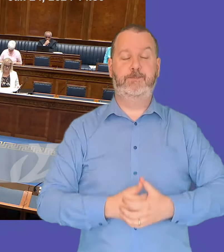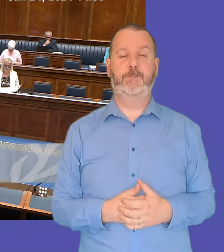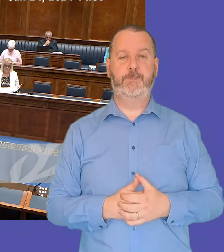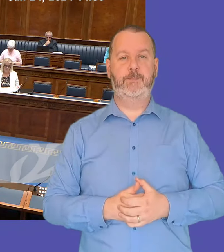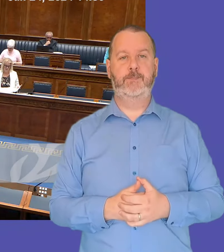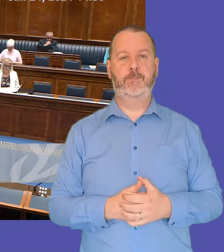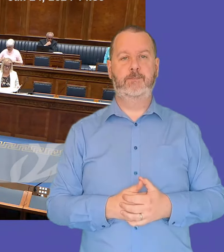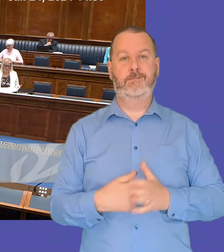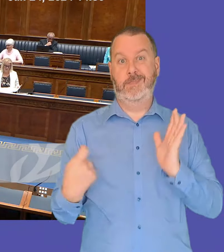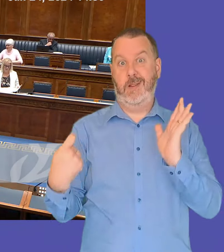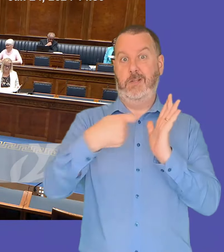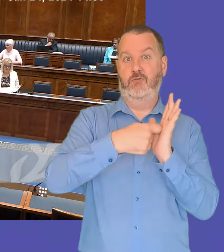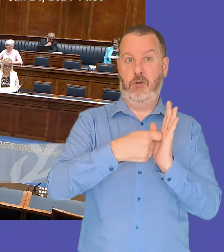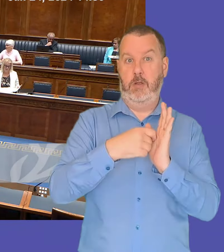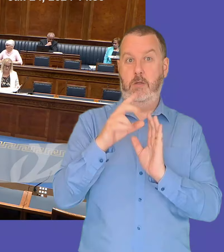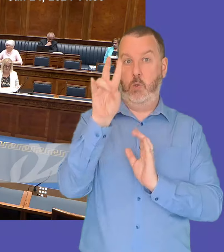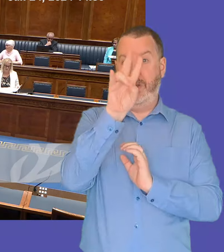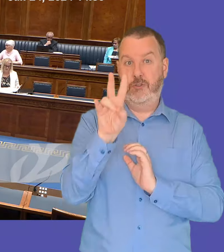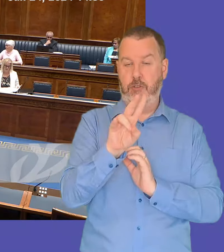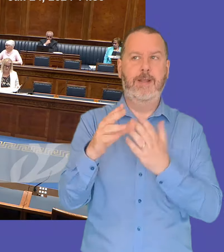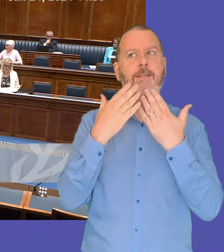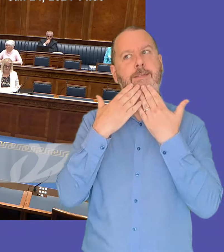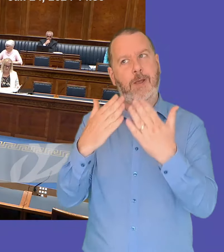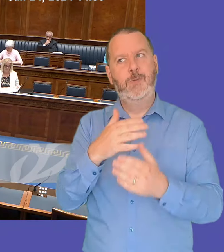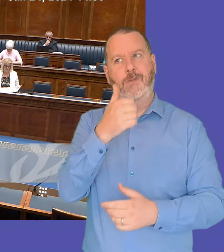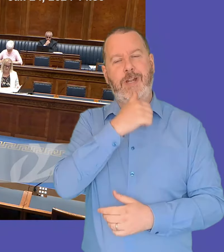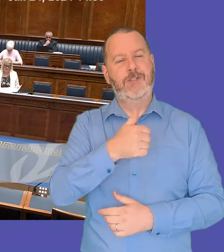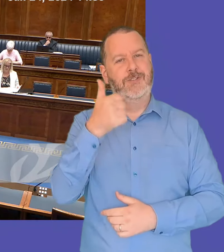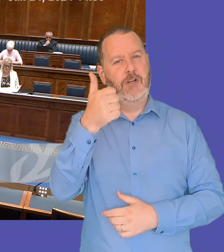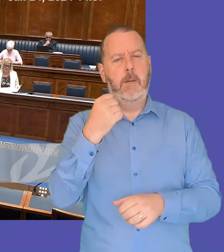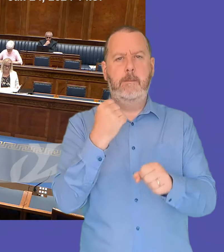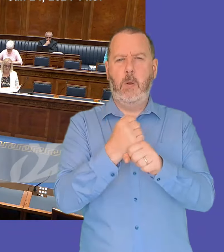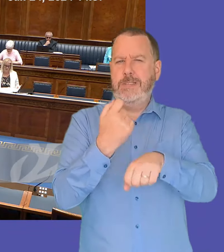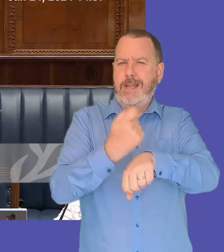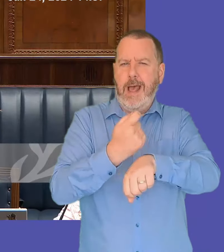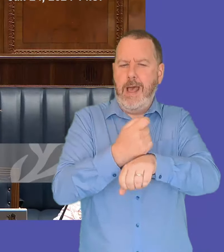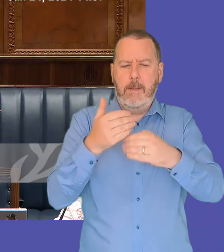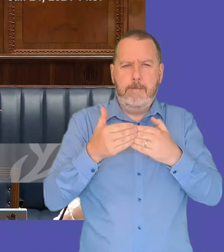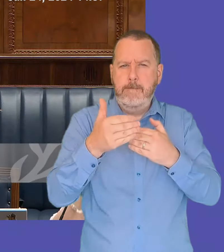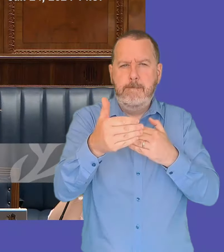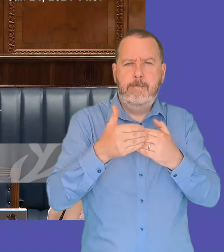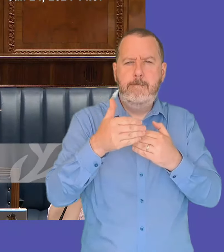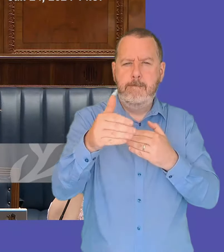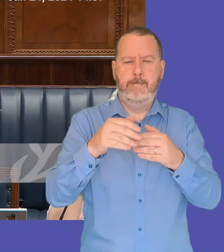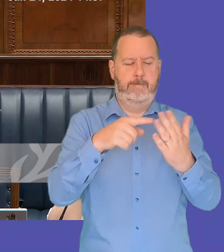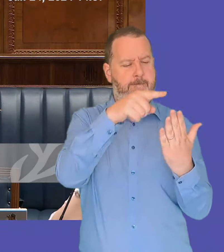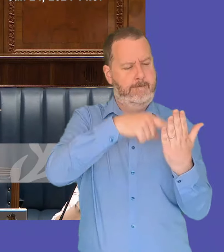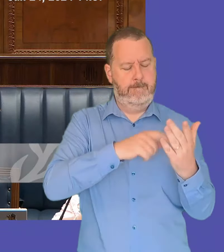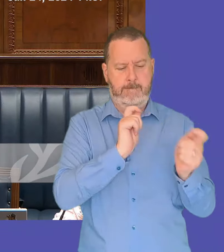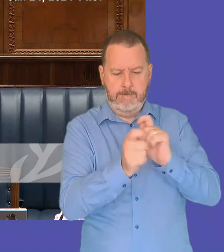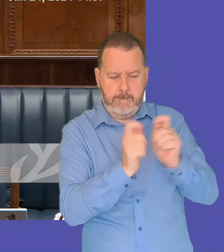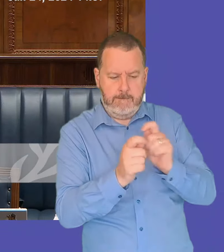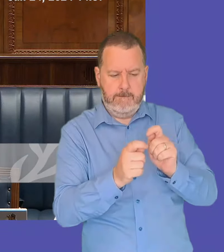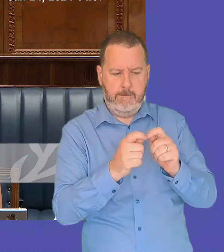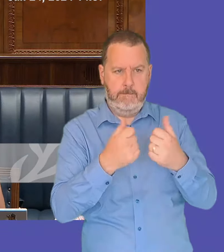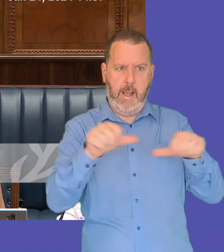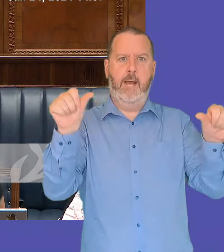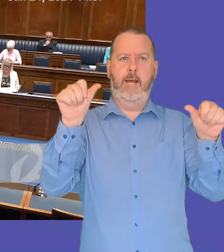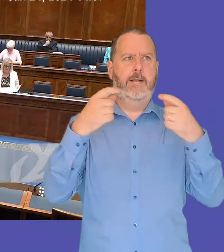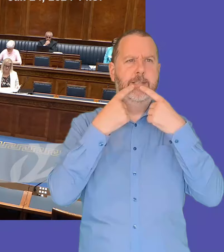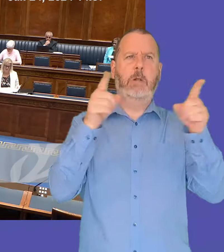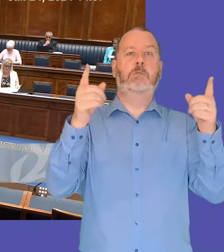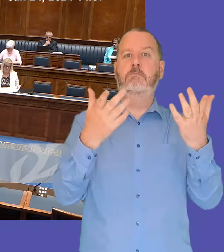thank you for your answer um for that in terms of the time frame of implementation do you have any idea of when this announcement would be happening